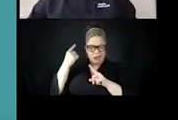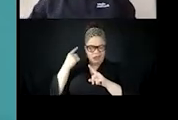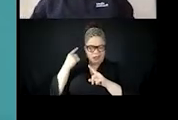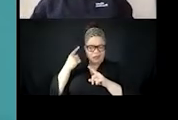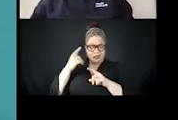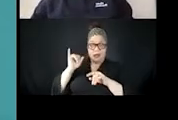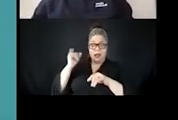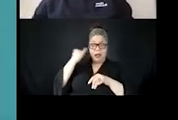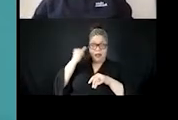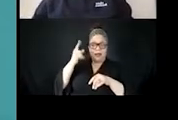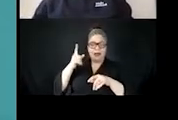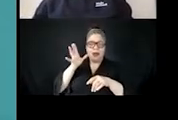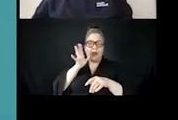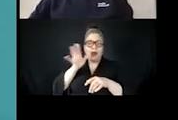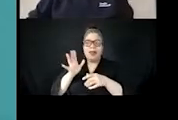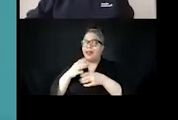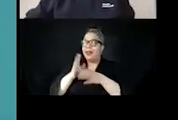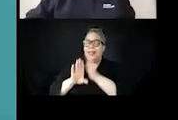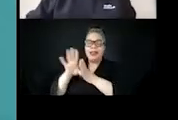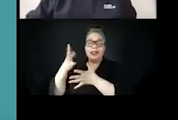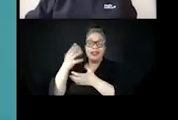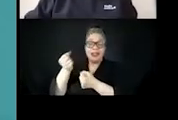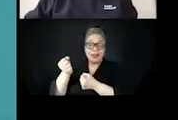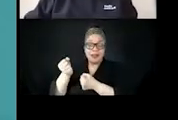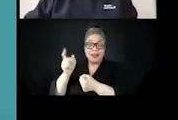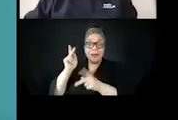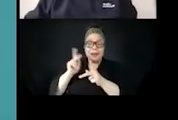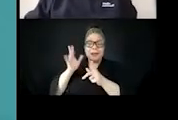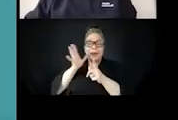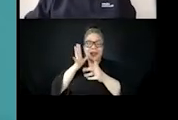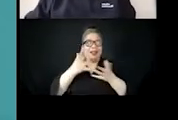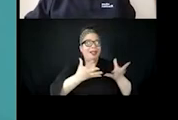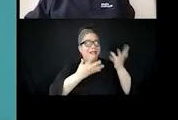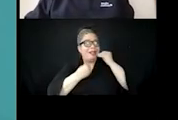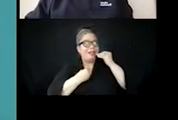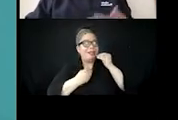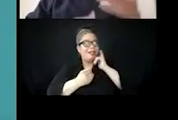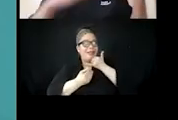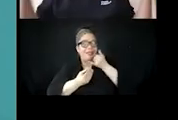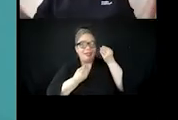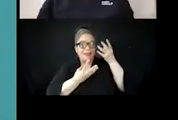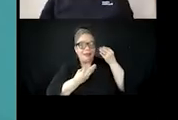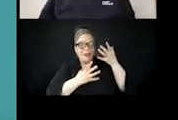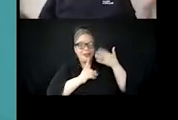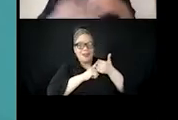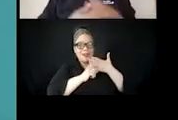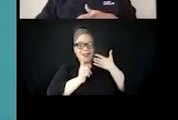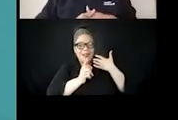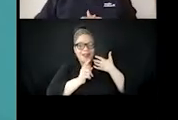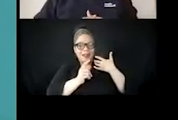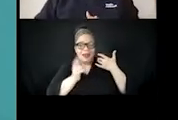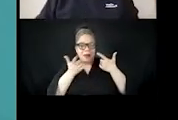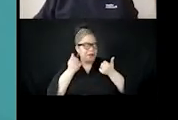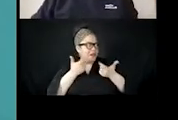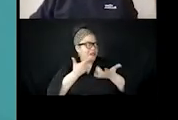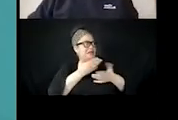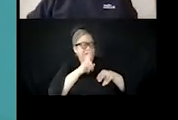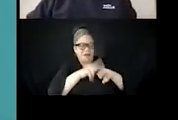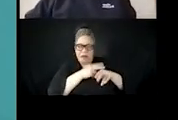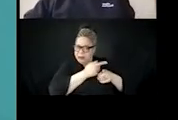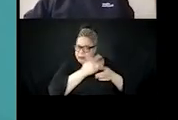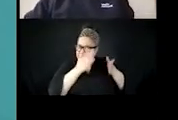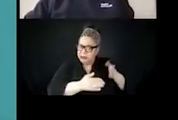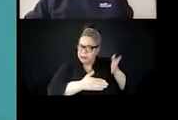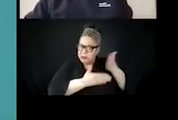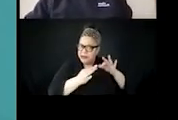person is a part of my community. Absolutely. Um, okay. So if there are no more questions, I'm going to